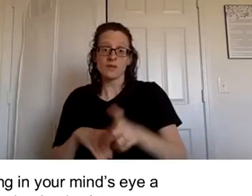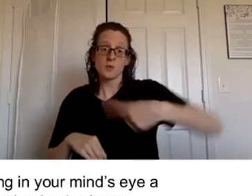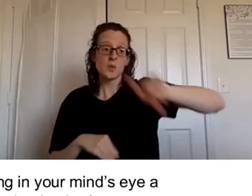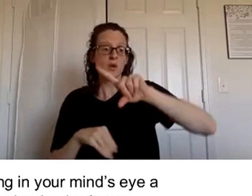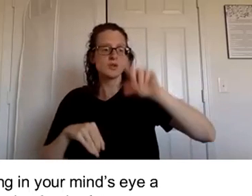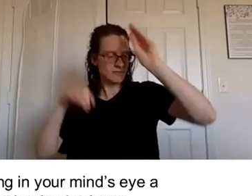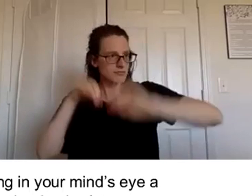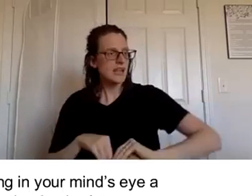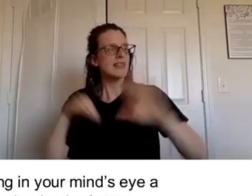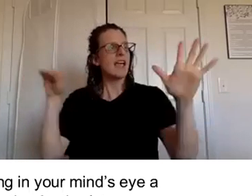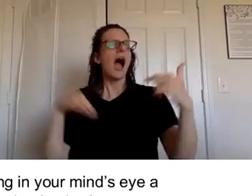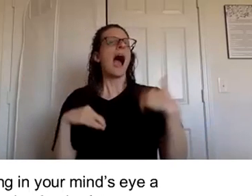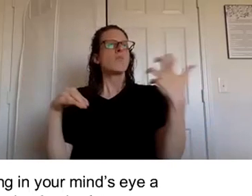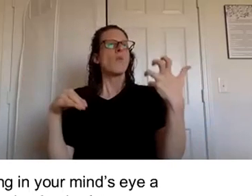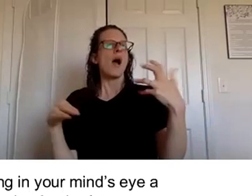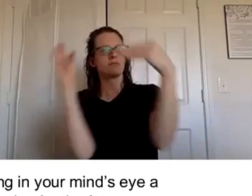what you want